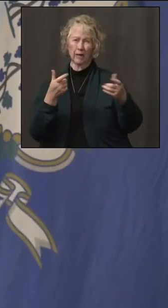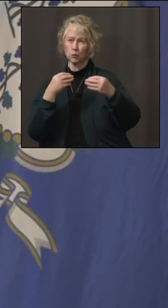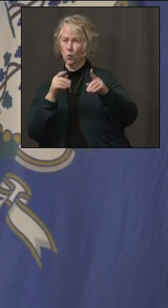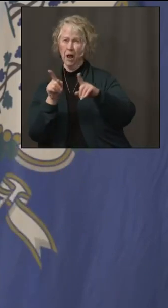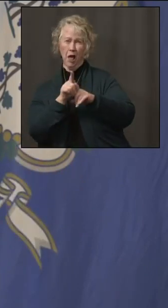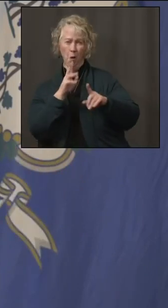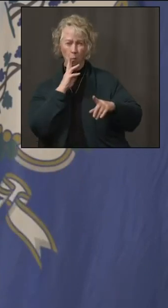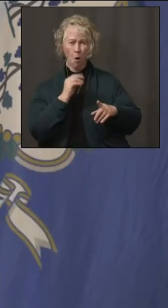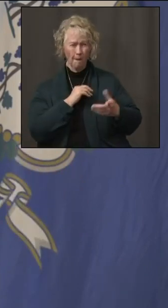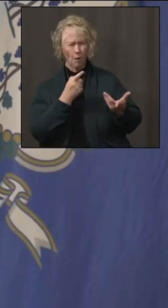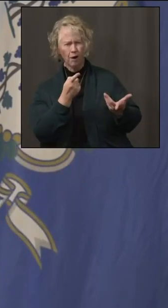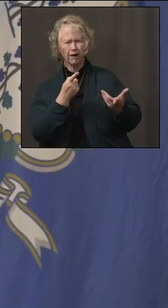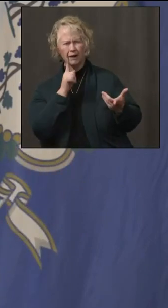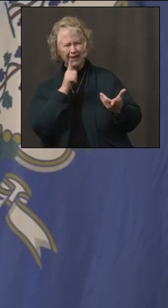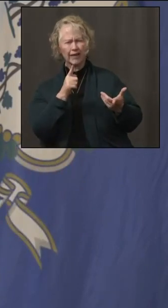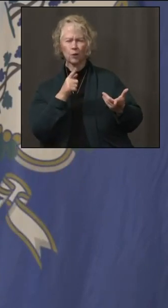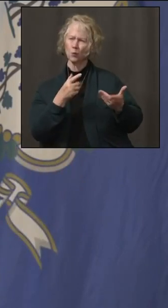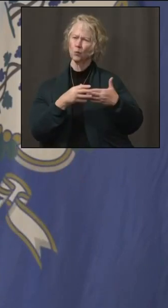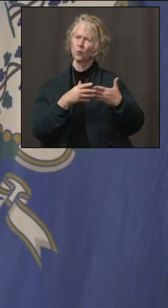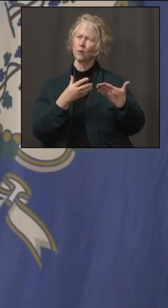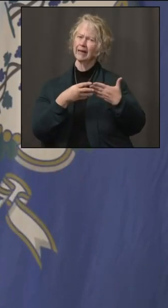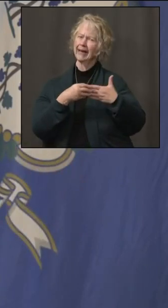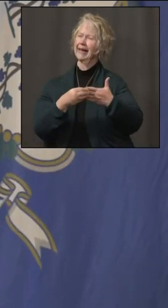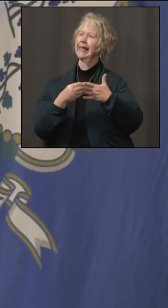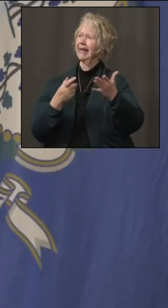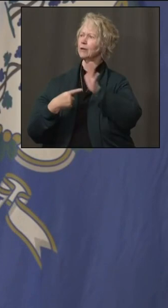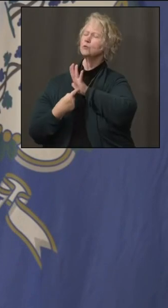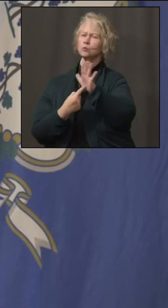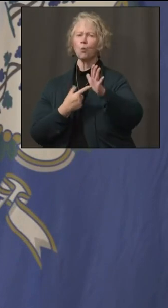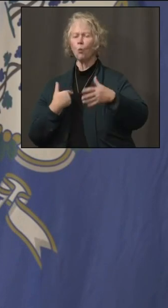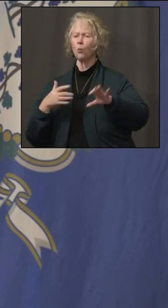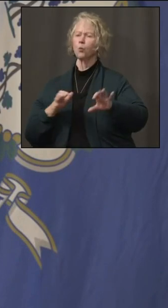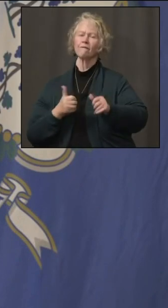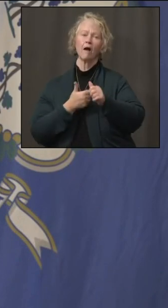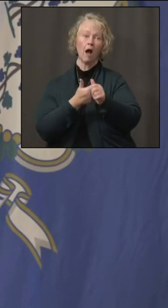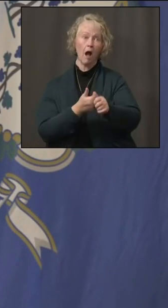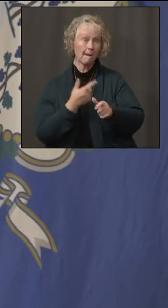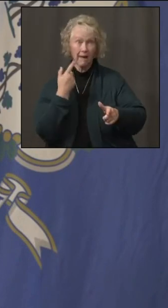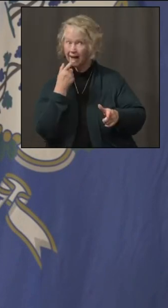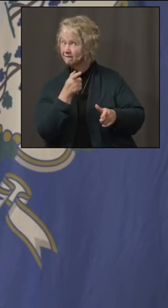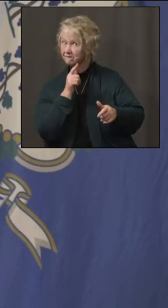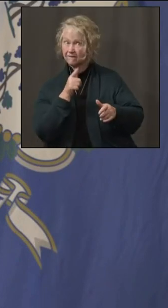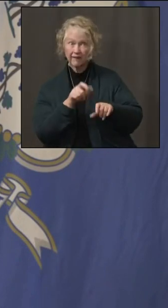that, lead by example. And, yeah, there will be consequences if there are violations.